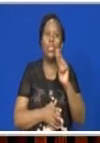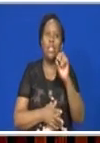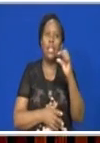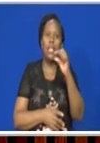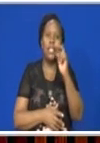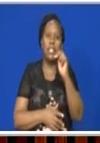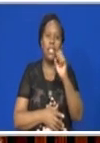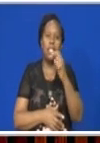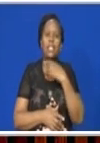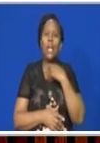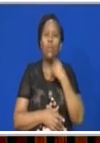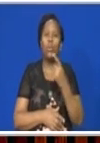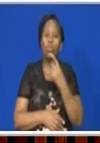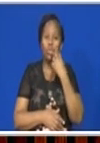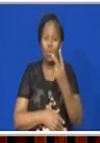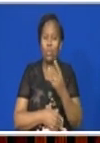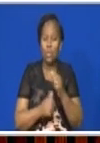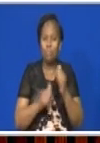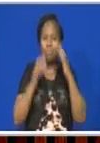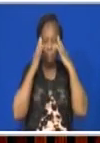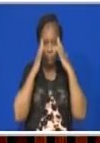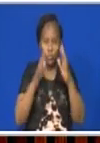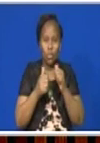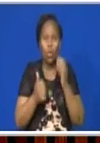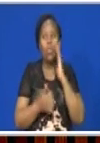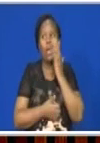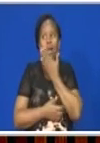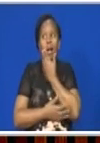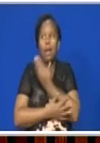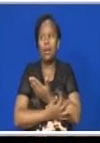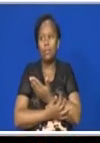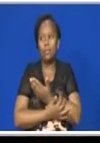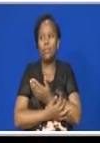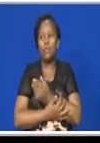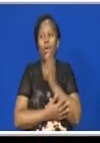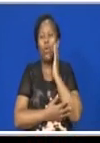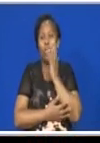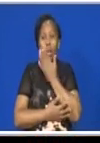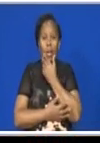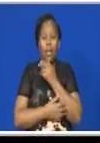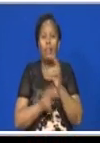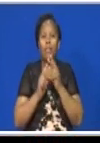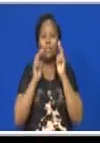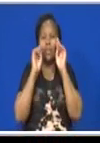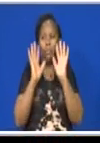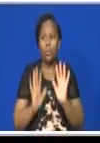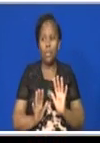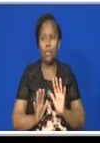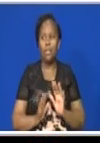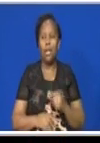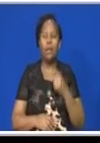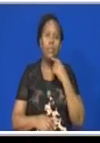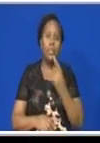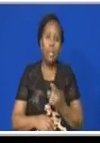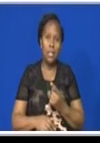I want you to be observing, be keen on their colors. Be keen on their colors. Very, very important. So I've